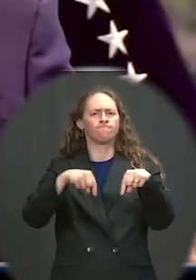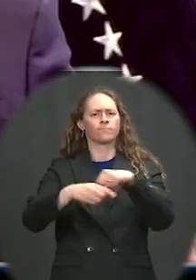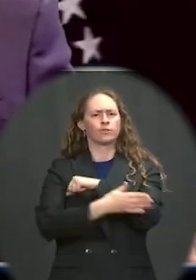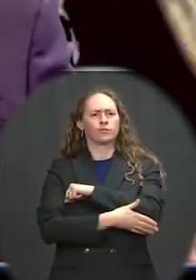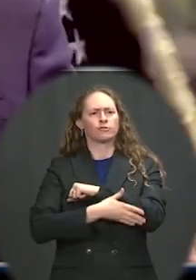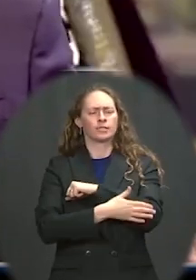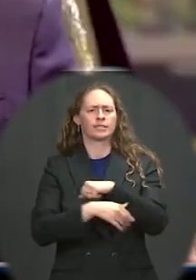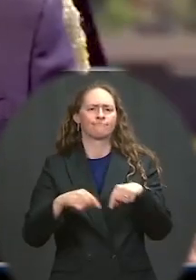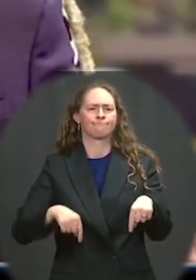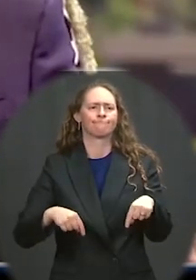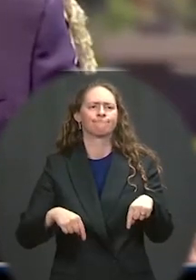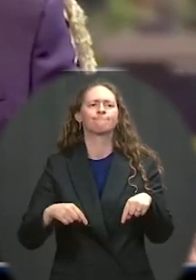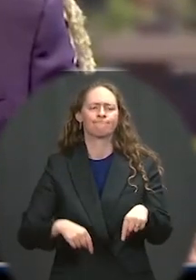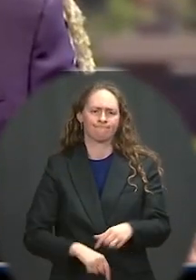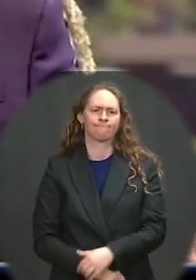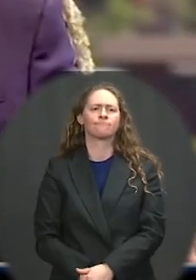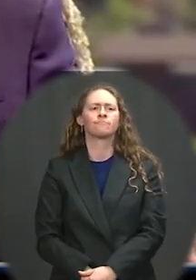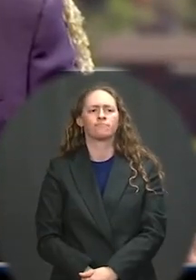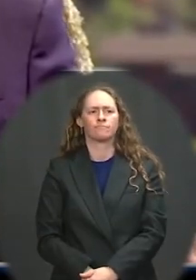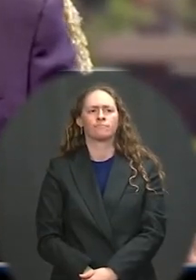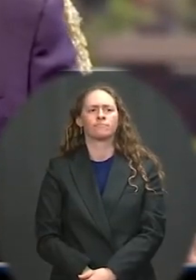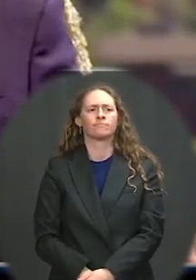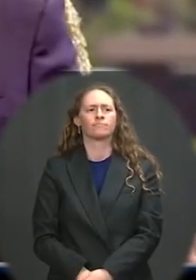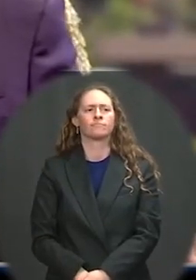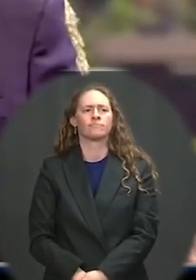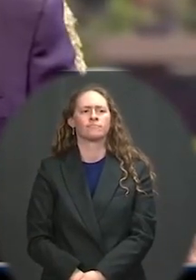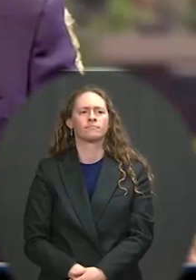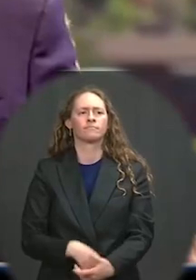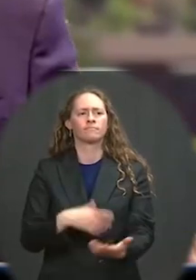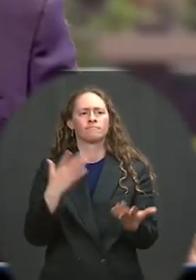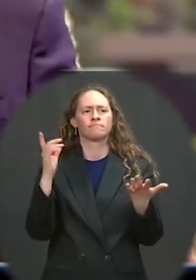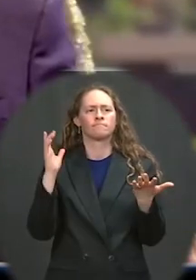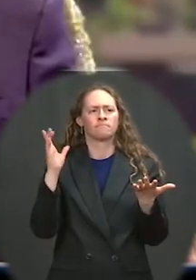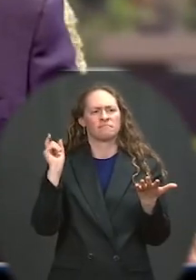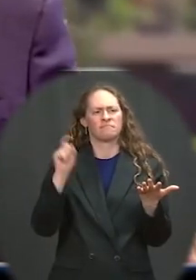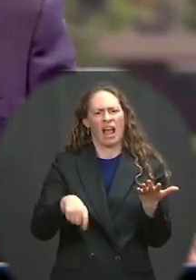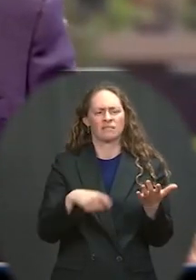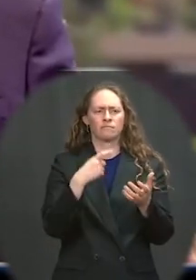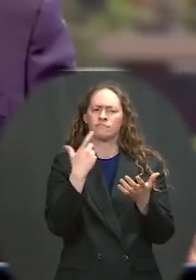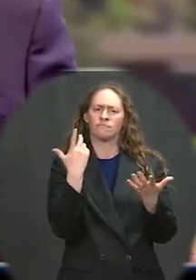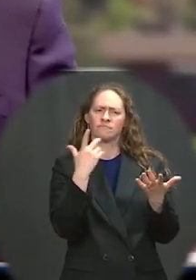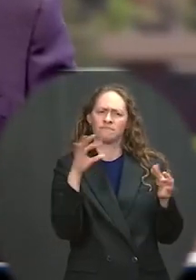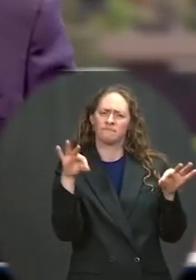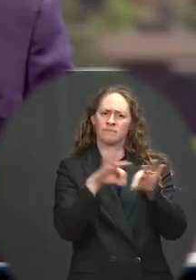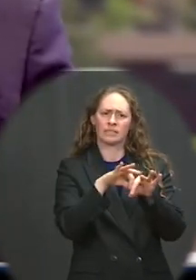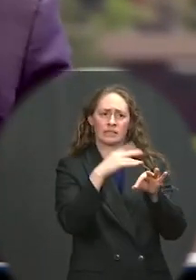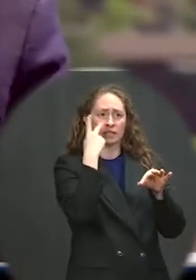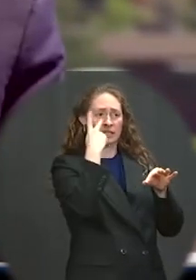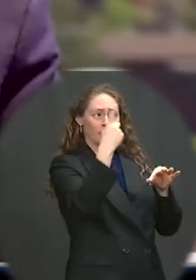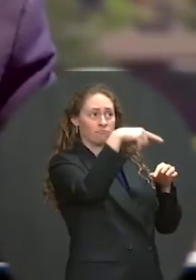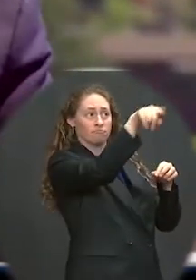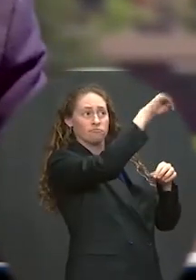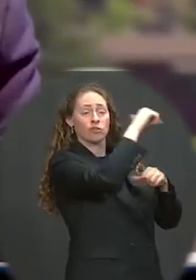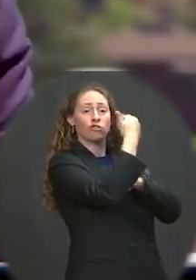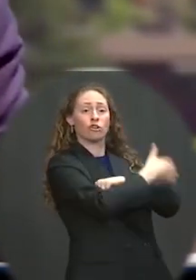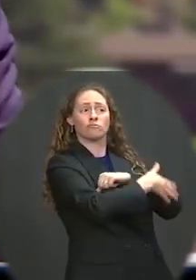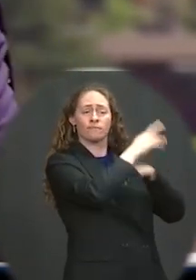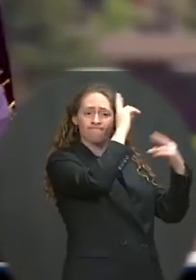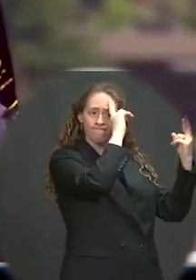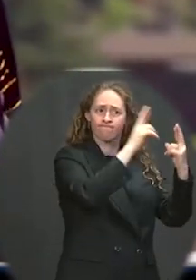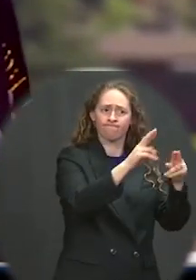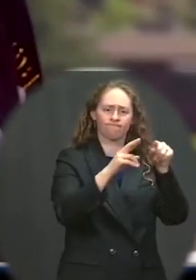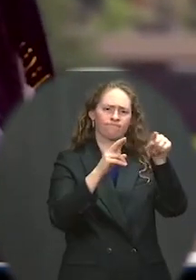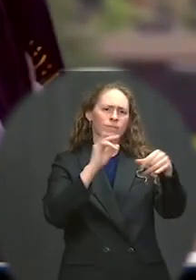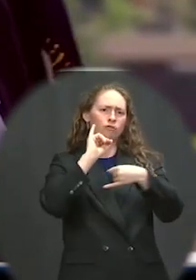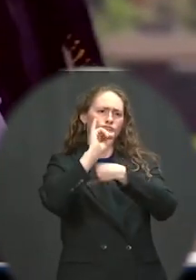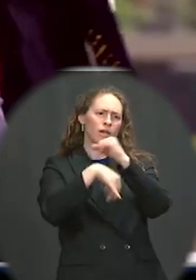sure that every country respects these international norms. So we need a — we need modern icebreakers, yes.